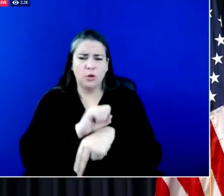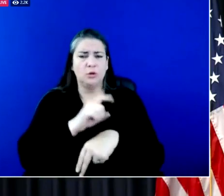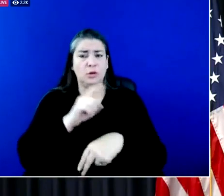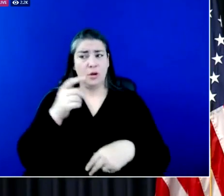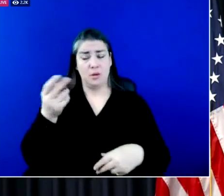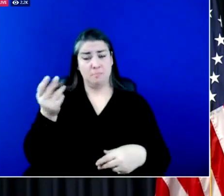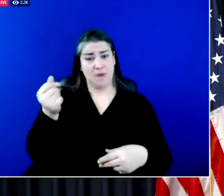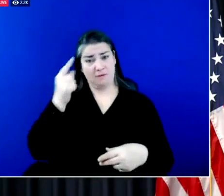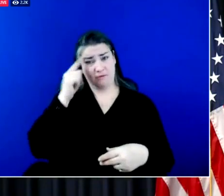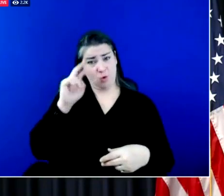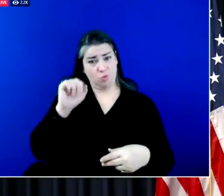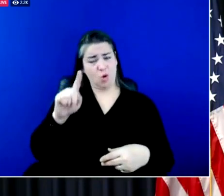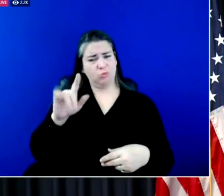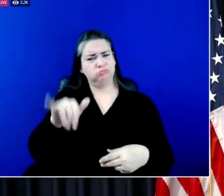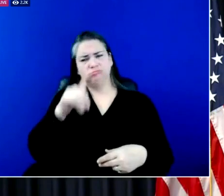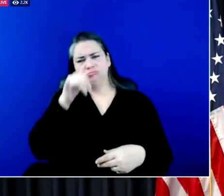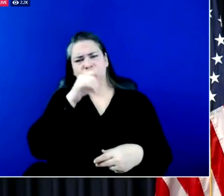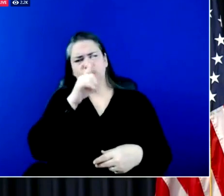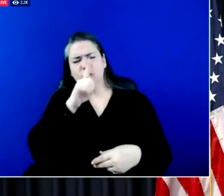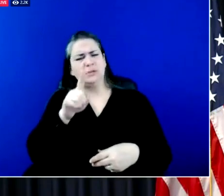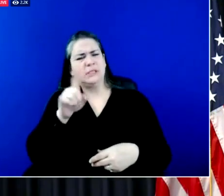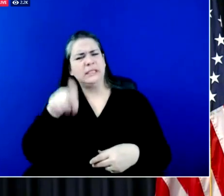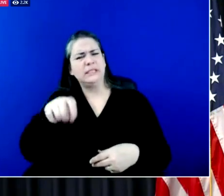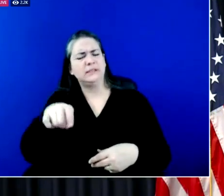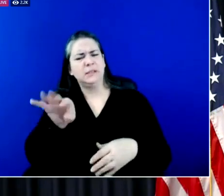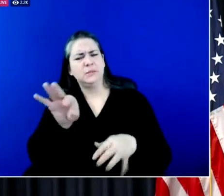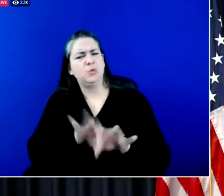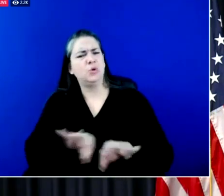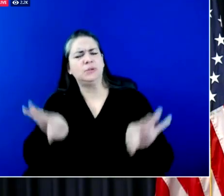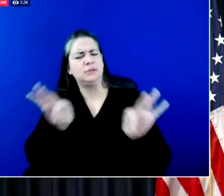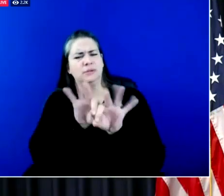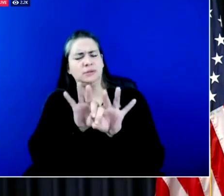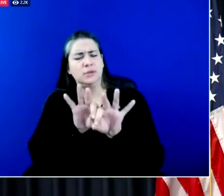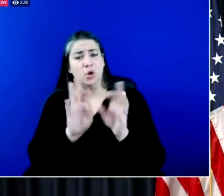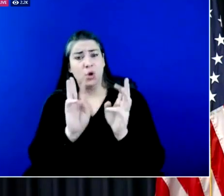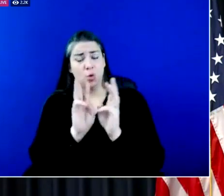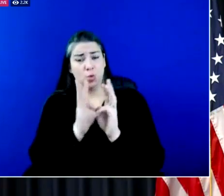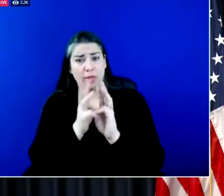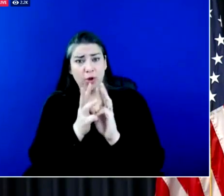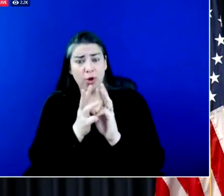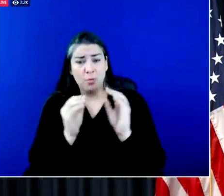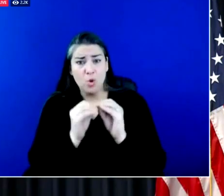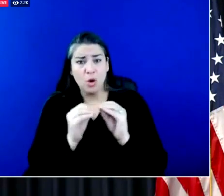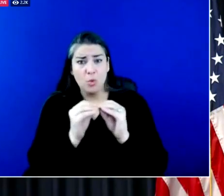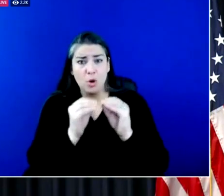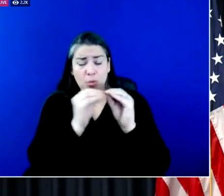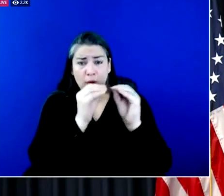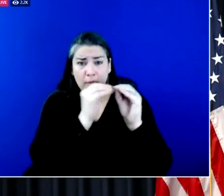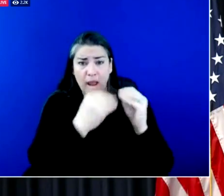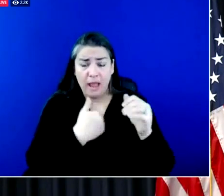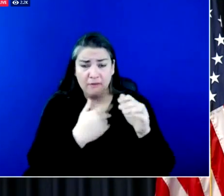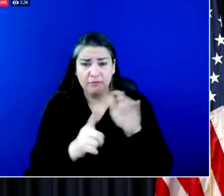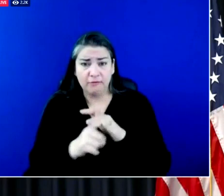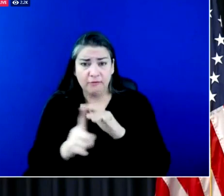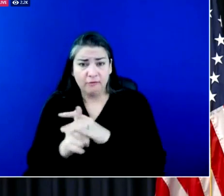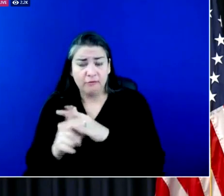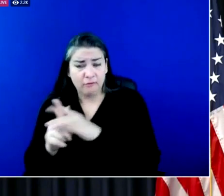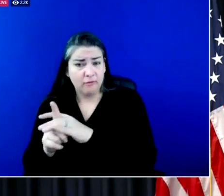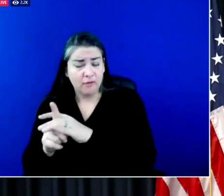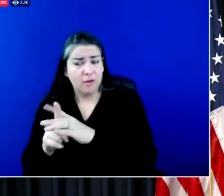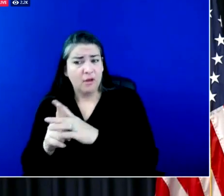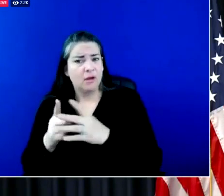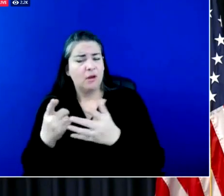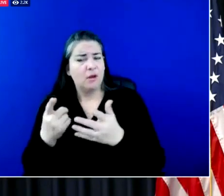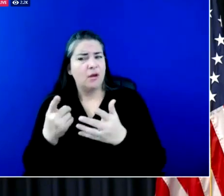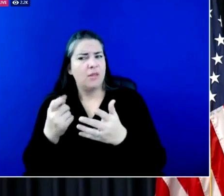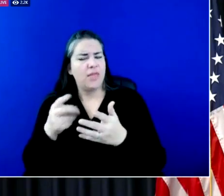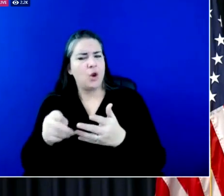is absolutely necessary and the more weather events we have the more wear and tear they have and so it's really important that we make sure